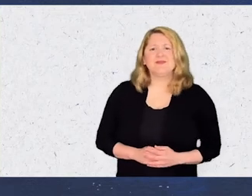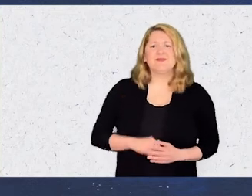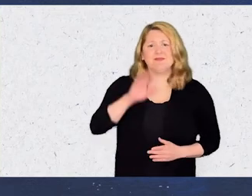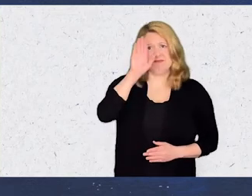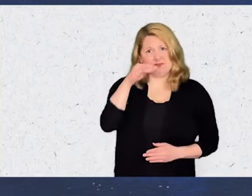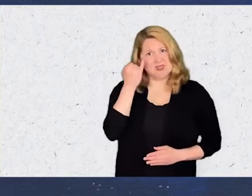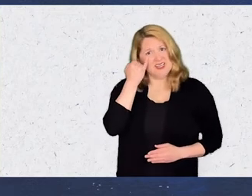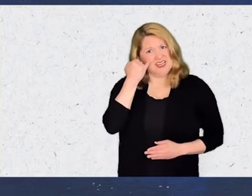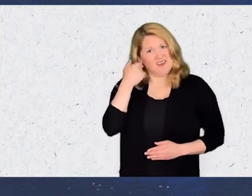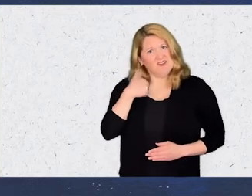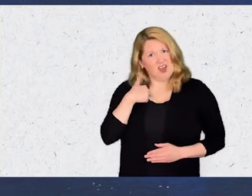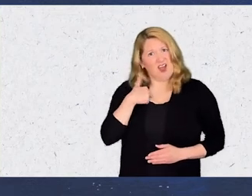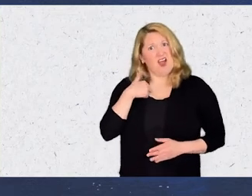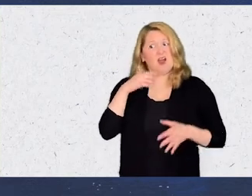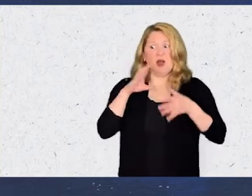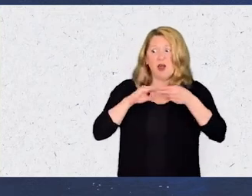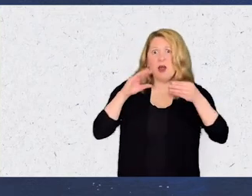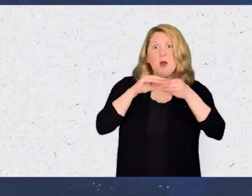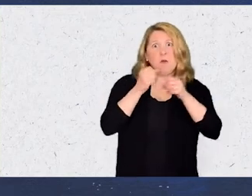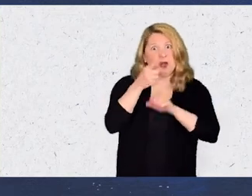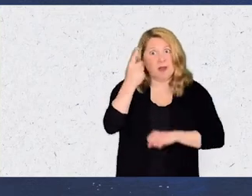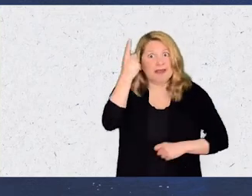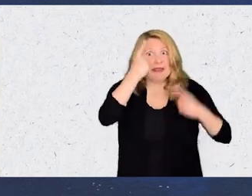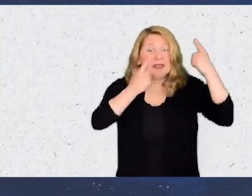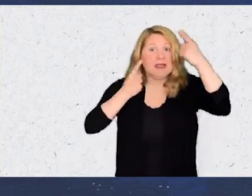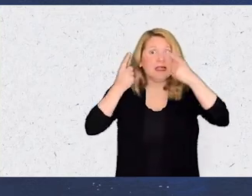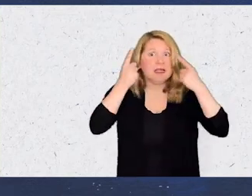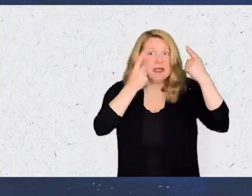If I made you think